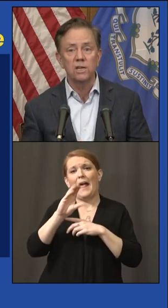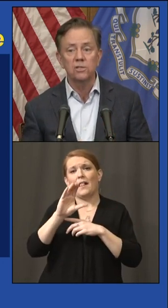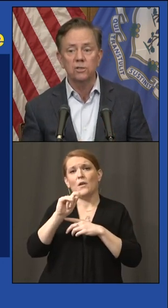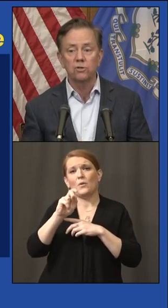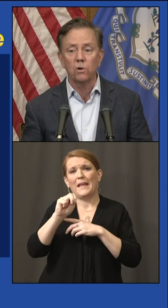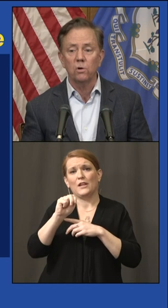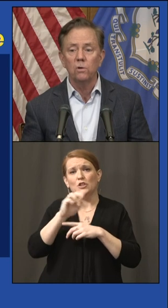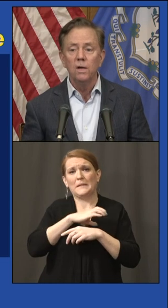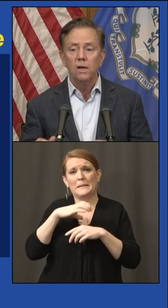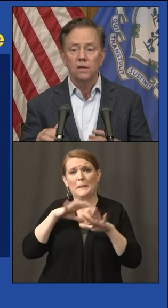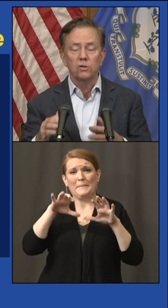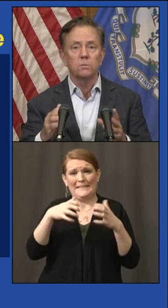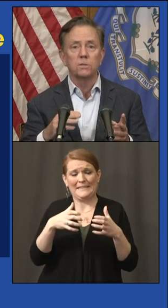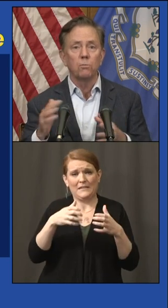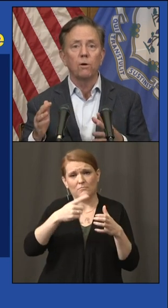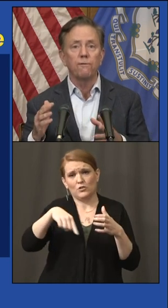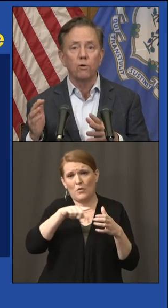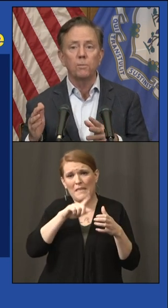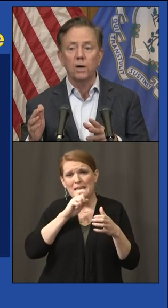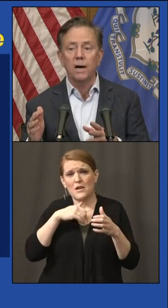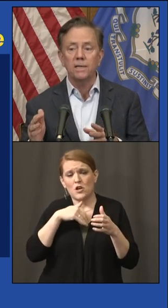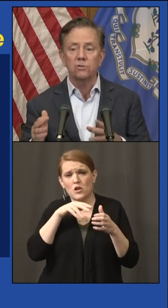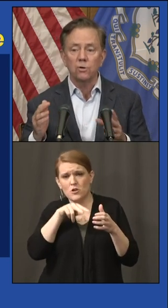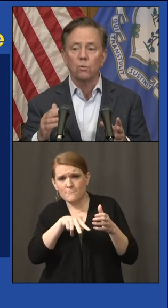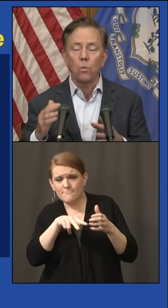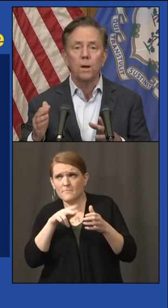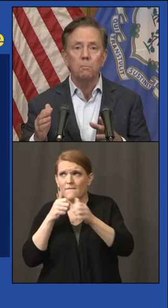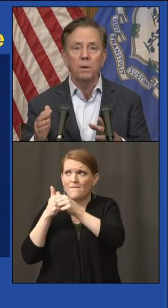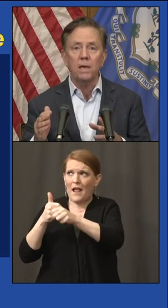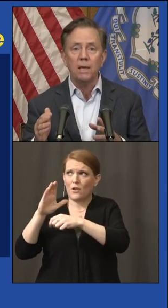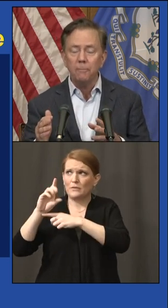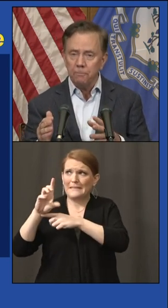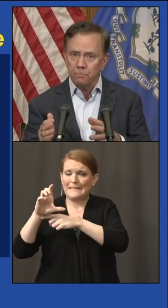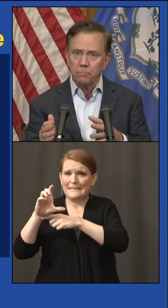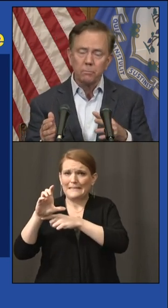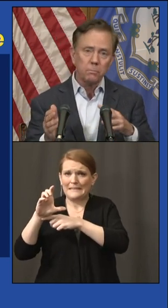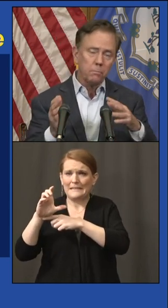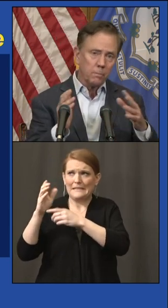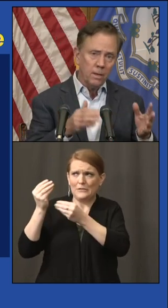Center for Disease Control, in terms of more formal guidance on 1B.